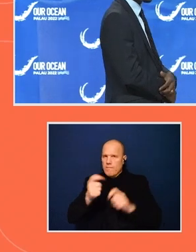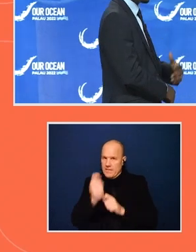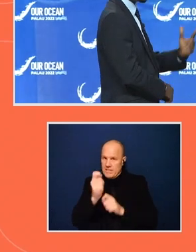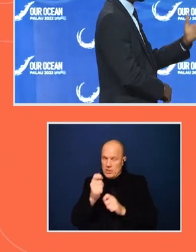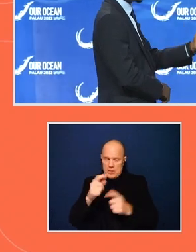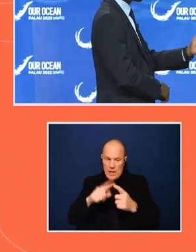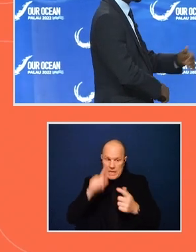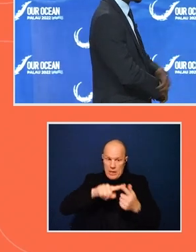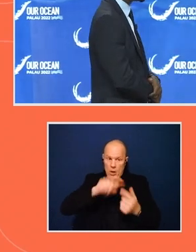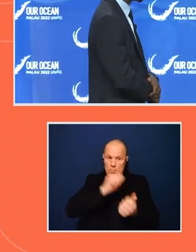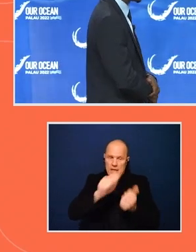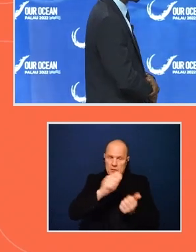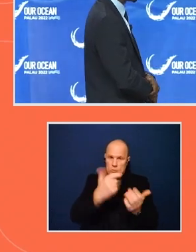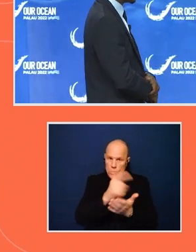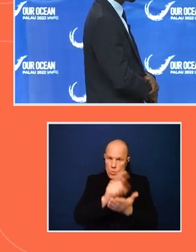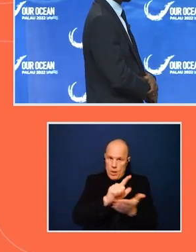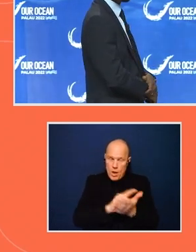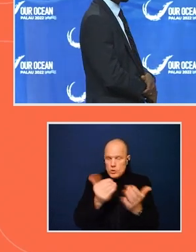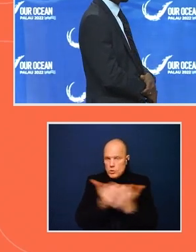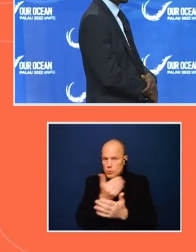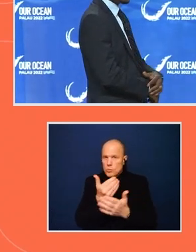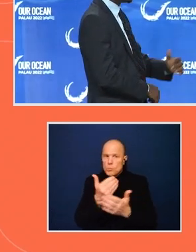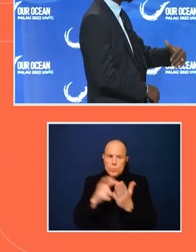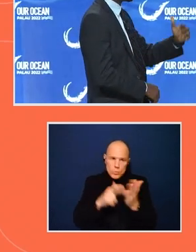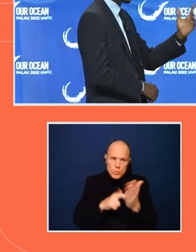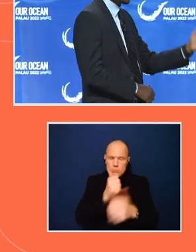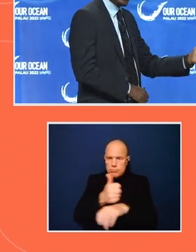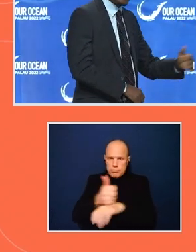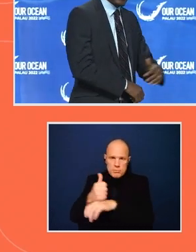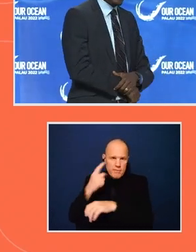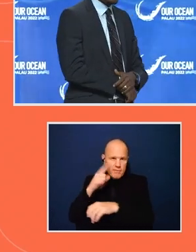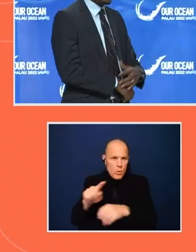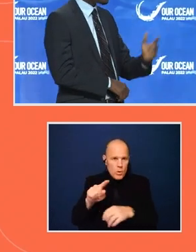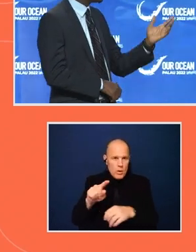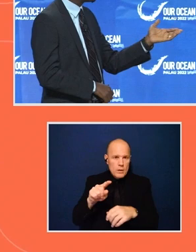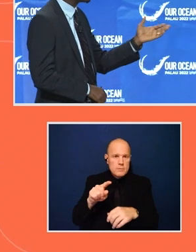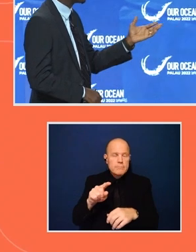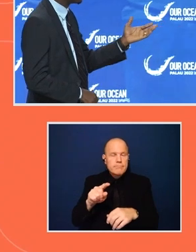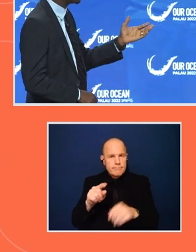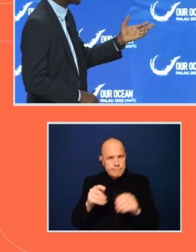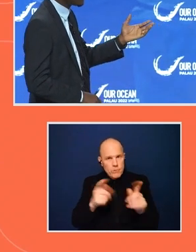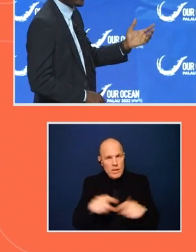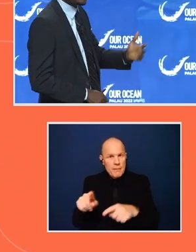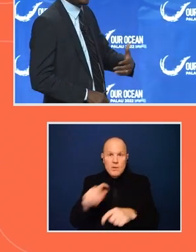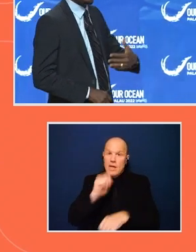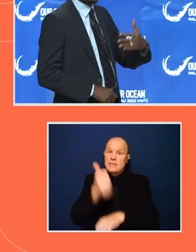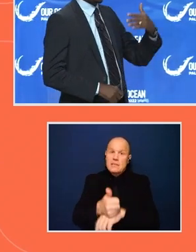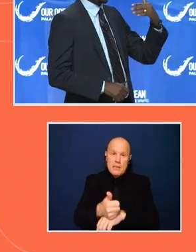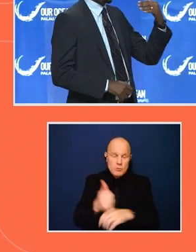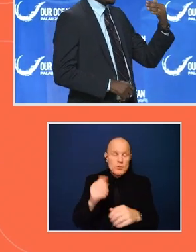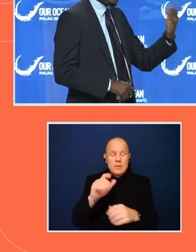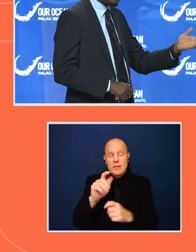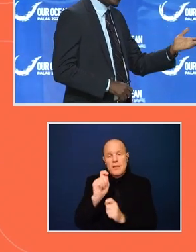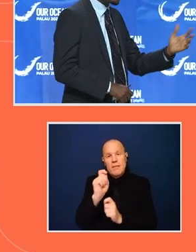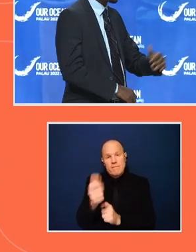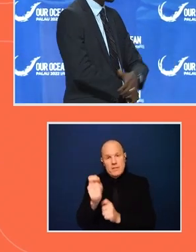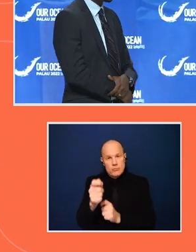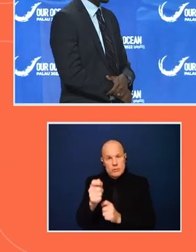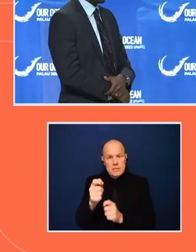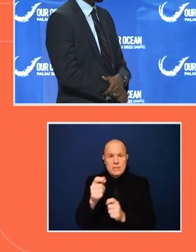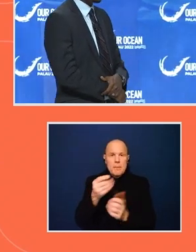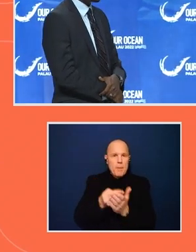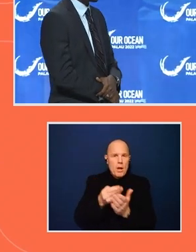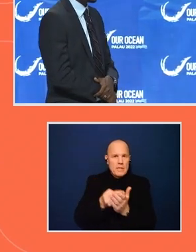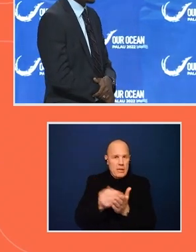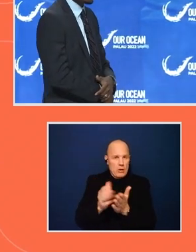conditions for effective monitoring control and surveillance. And that led to the establishment of the fisheries, and that led center versus